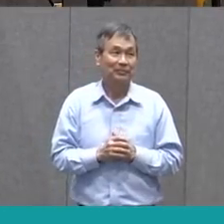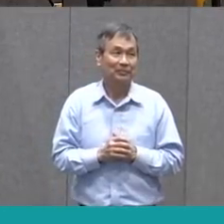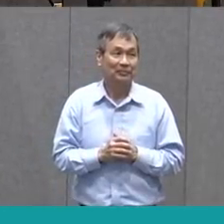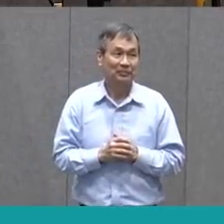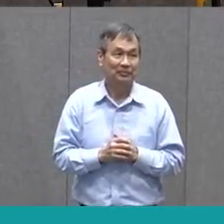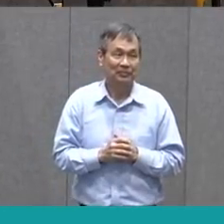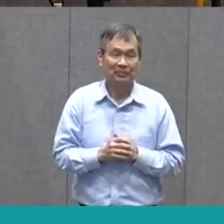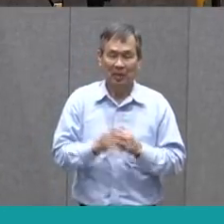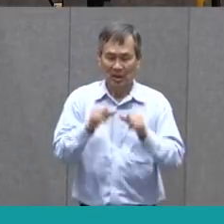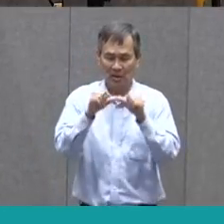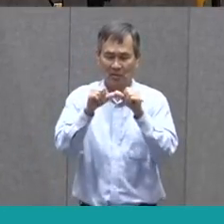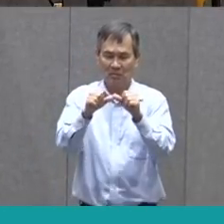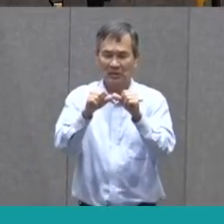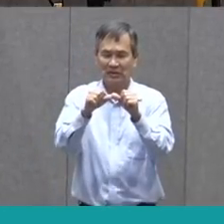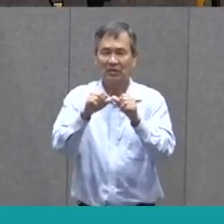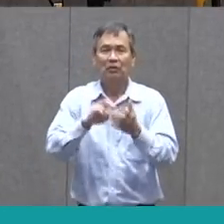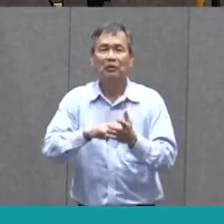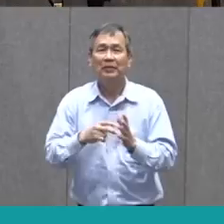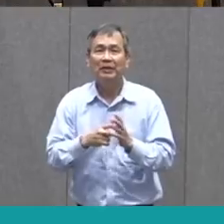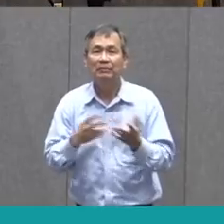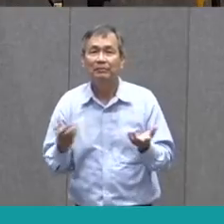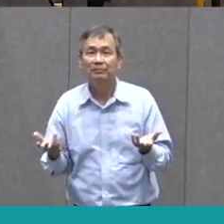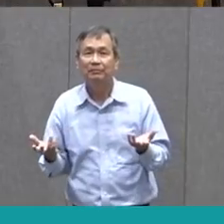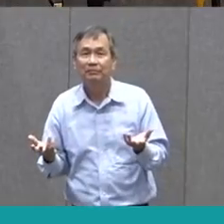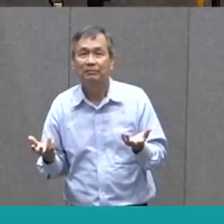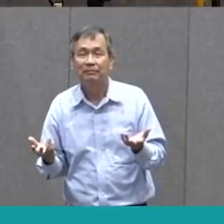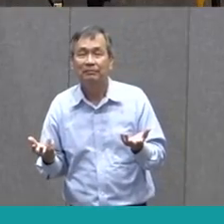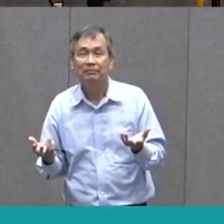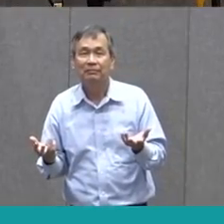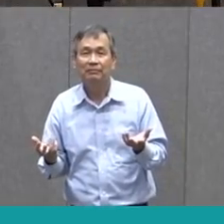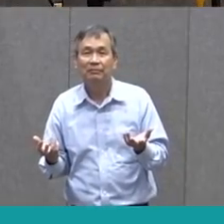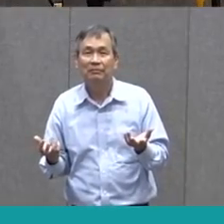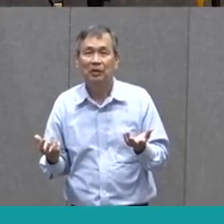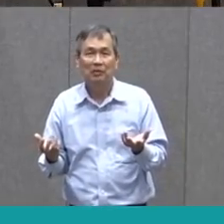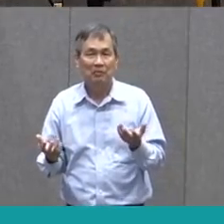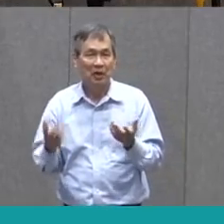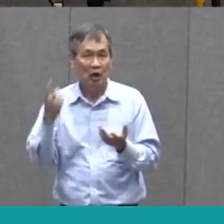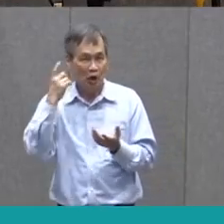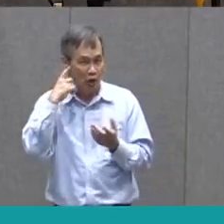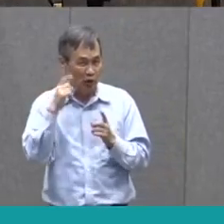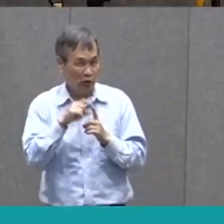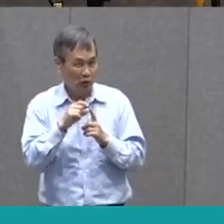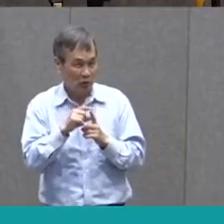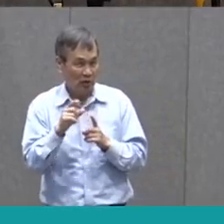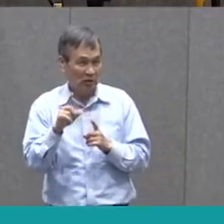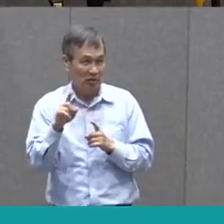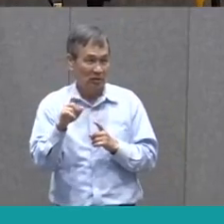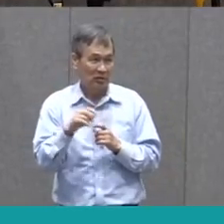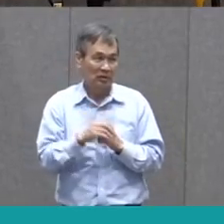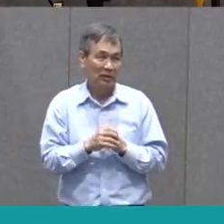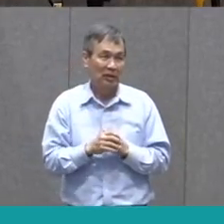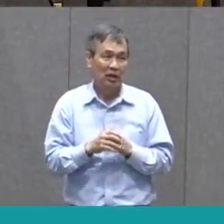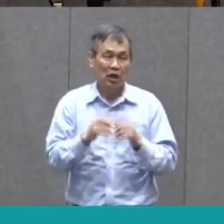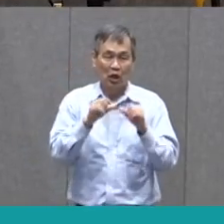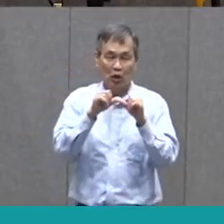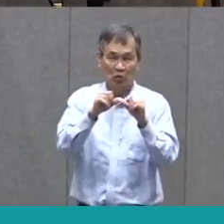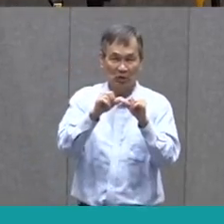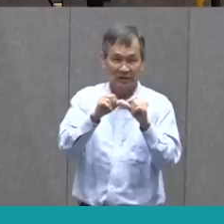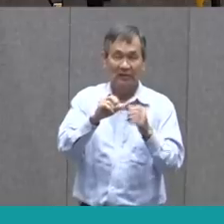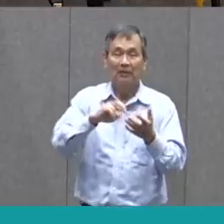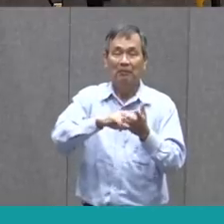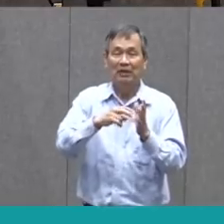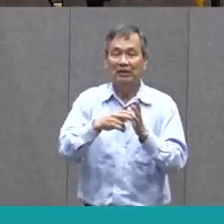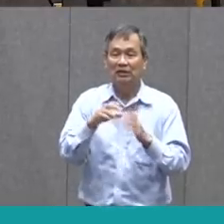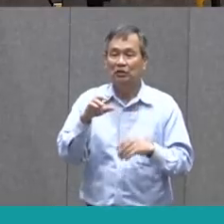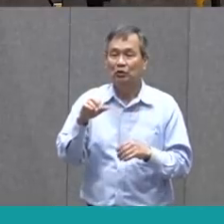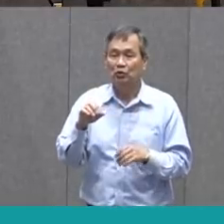Do you know what persistent means? You might have heard this word before. Persistence means